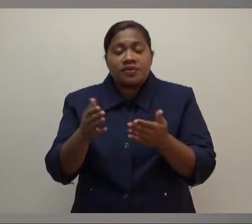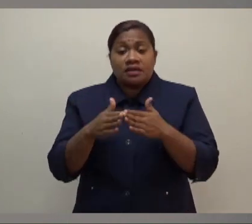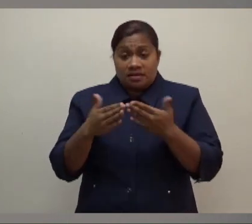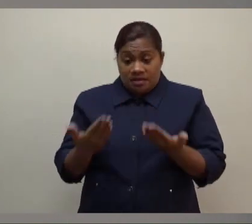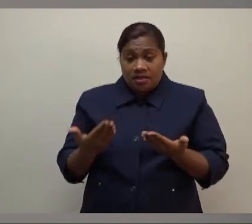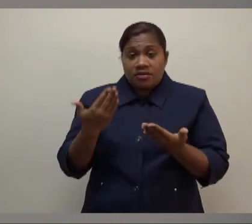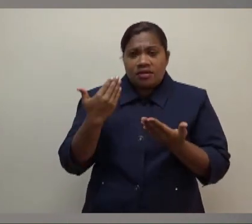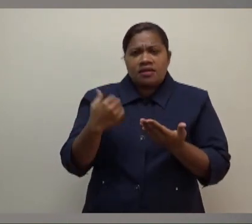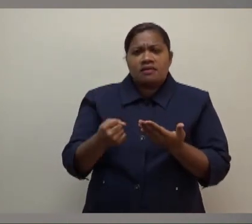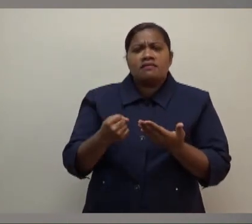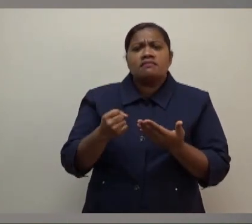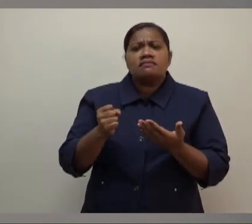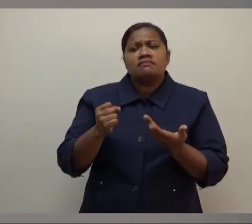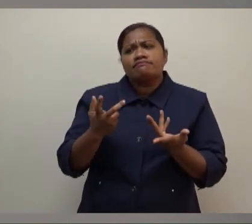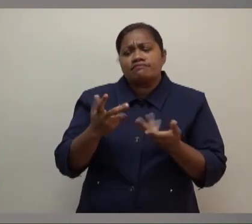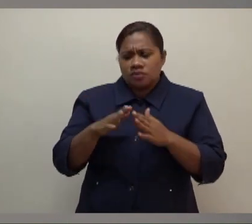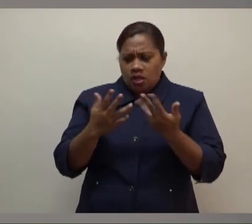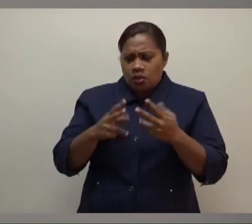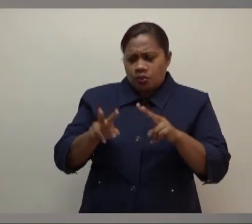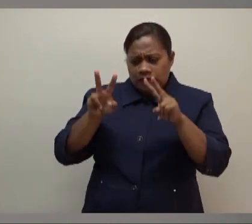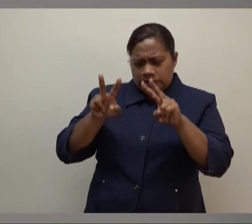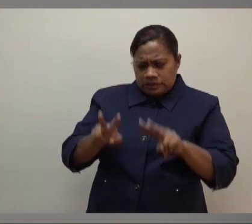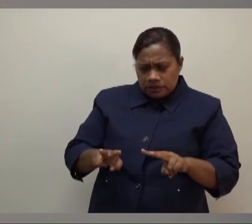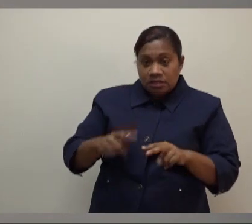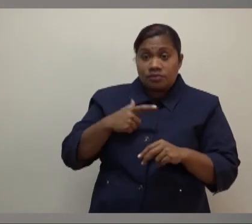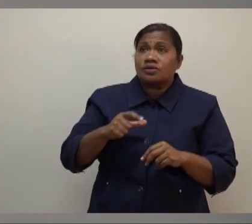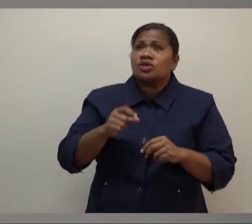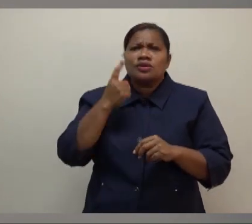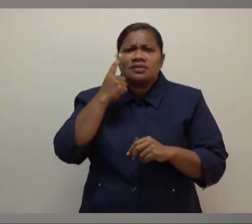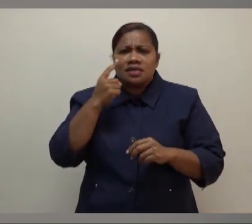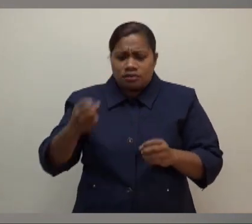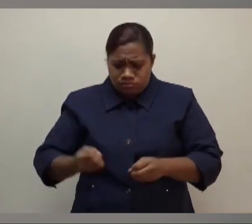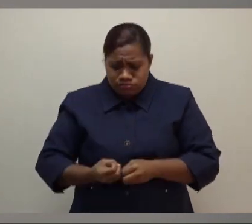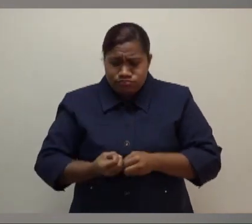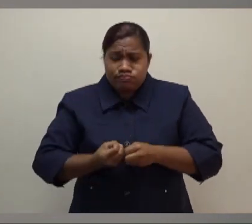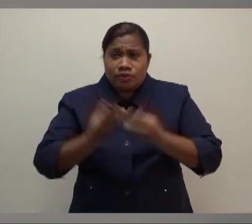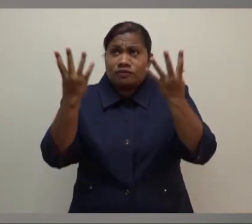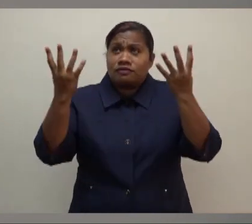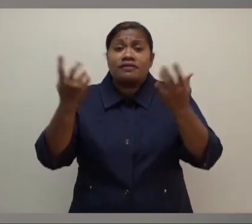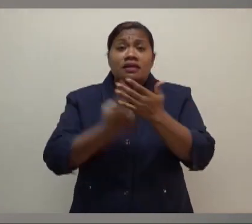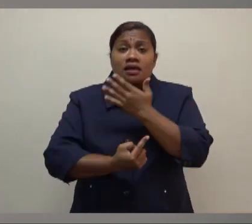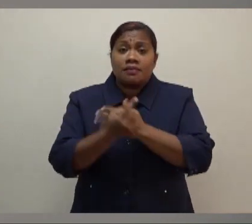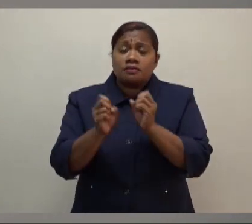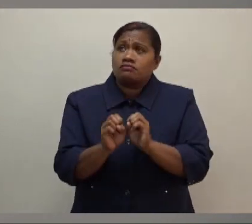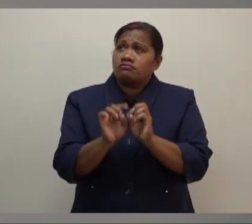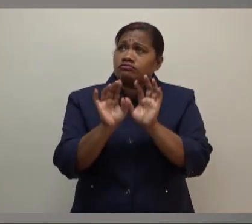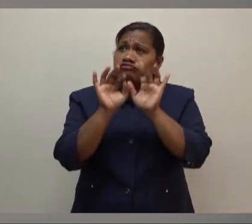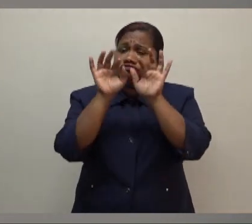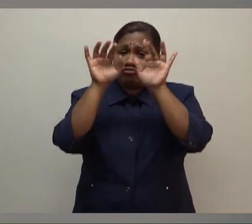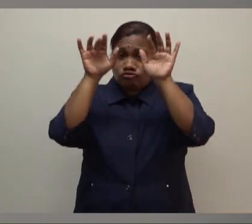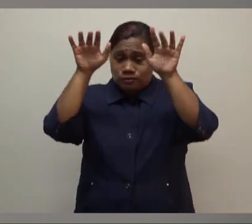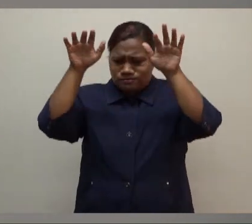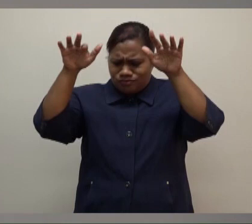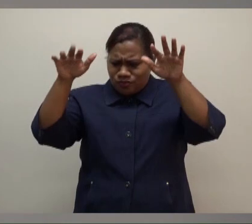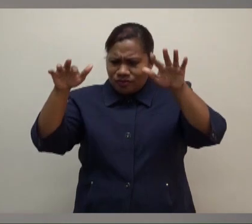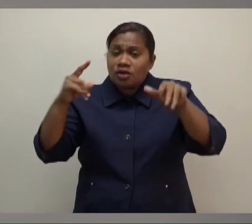looking at the air quality too because there's some ash fallout as you would have seen in the videos that have come out of Tonga. I don't know,